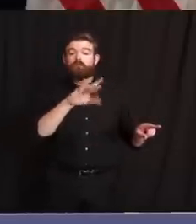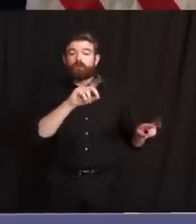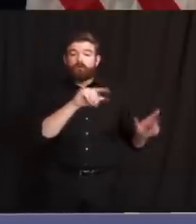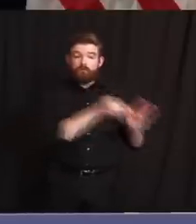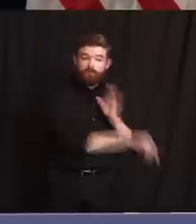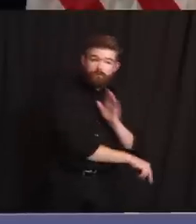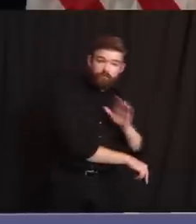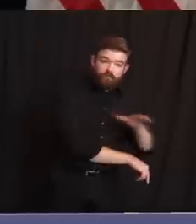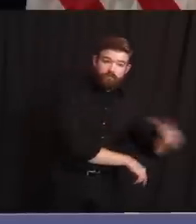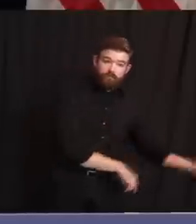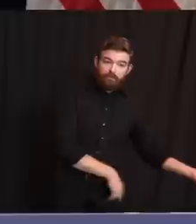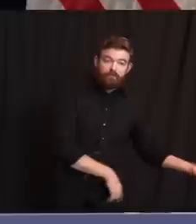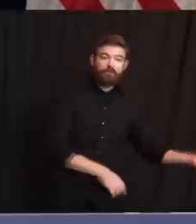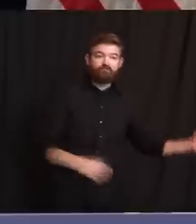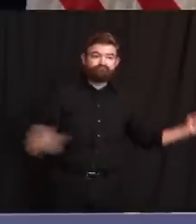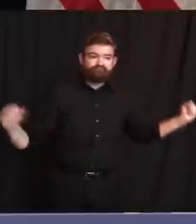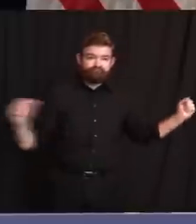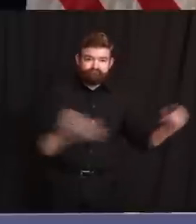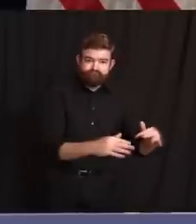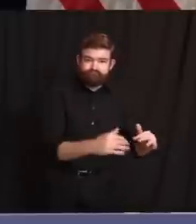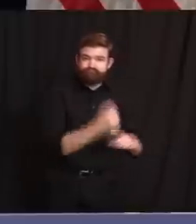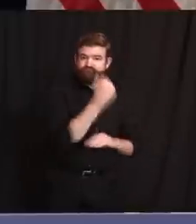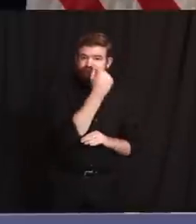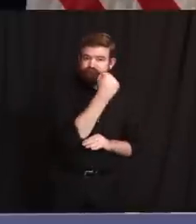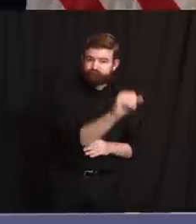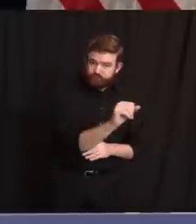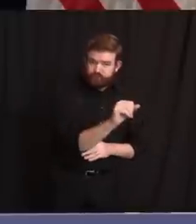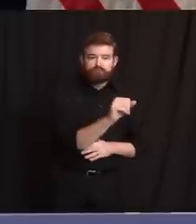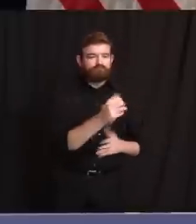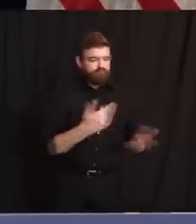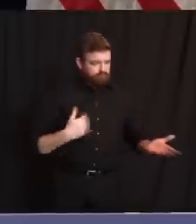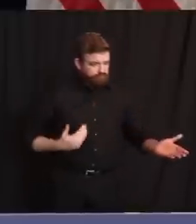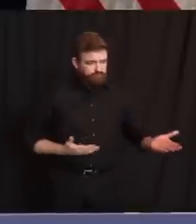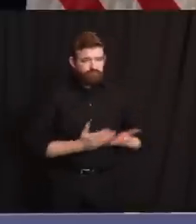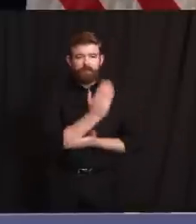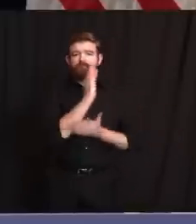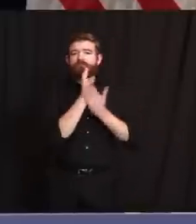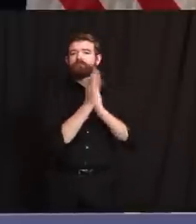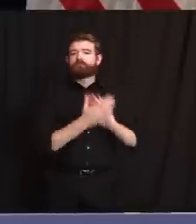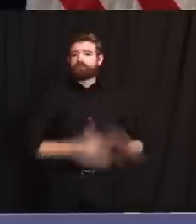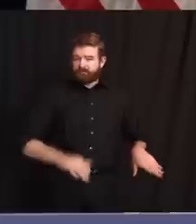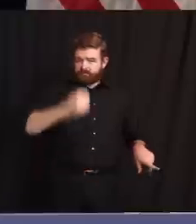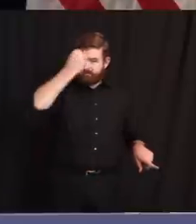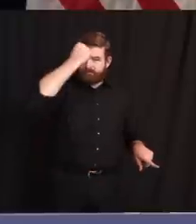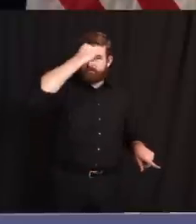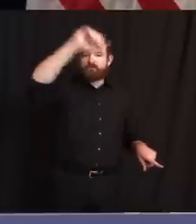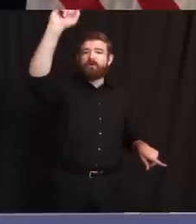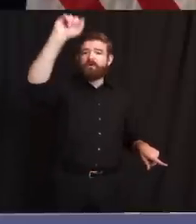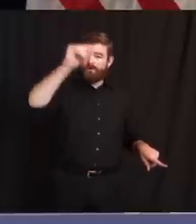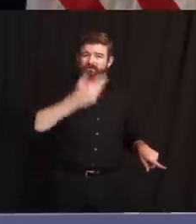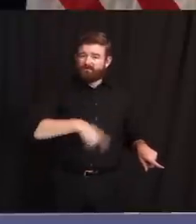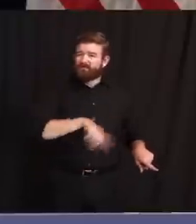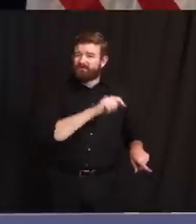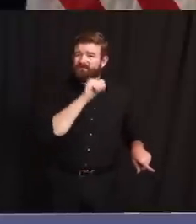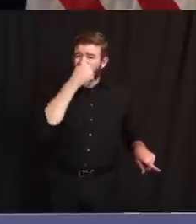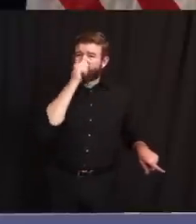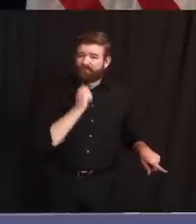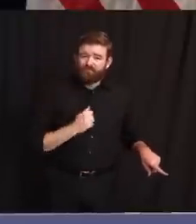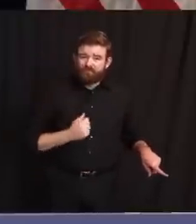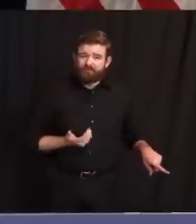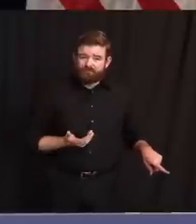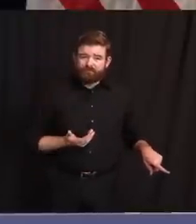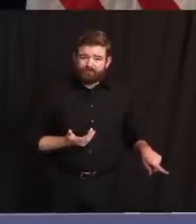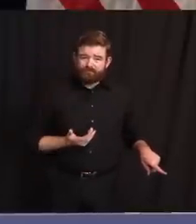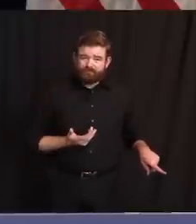peacefully protest. I would ask you please to wear masks and keep social distancing. Uh, this is about a loss of life and it's about